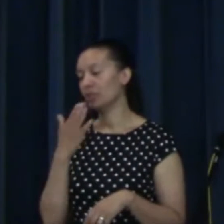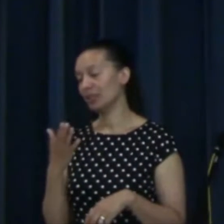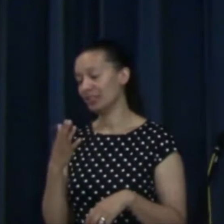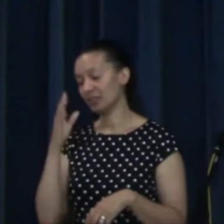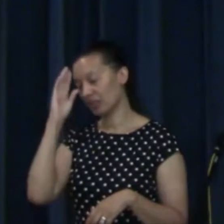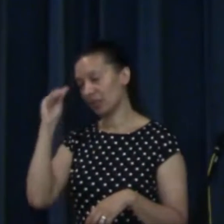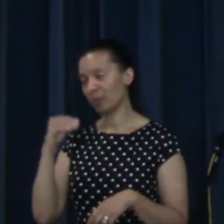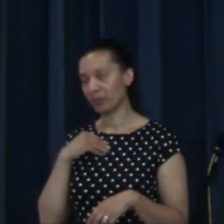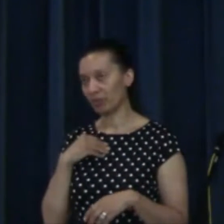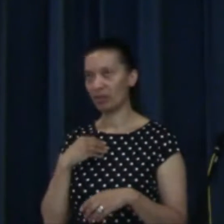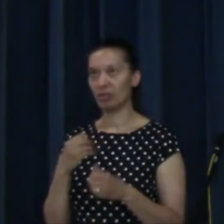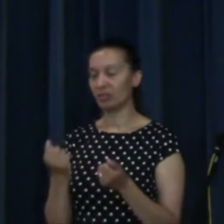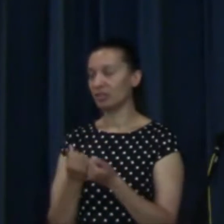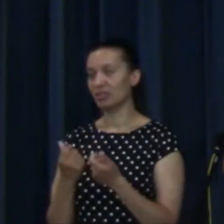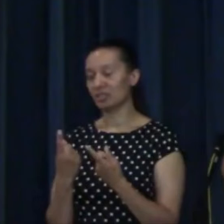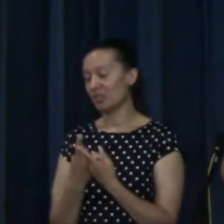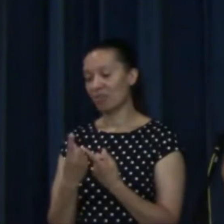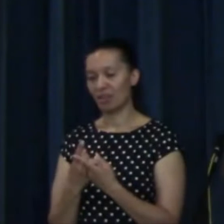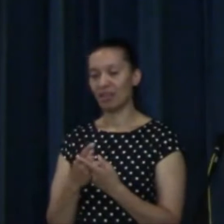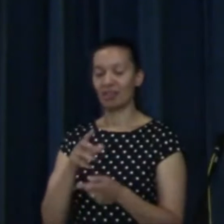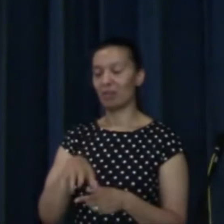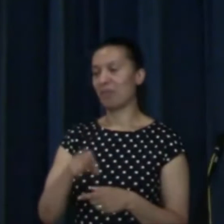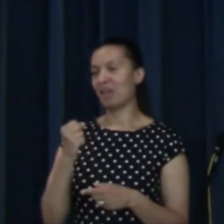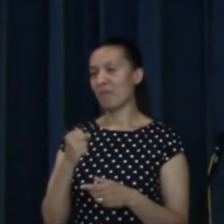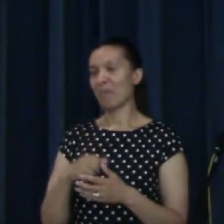end of the supermarket to get something. We've just remembered.